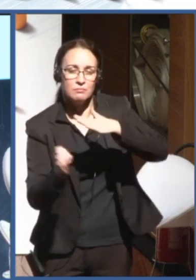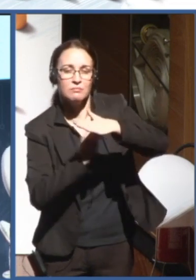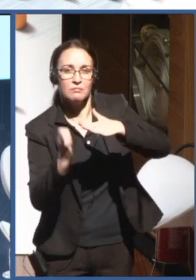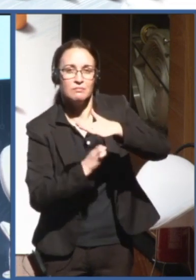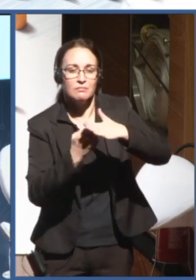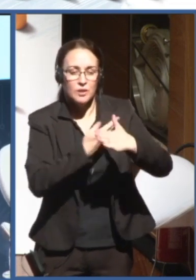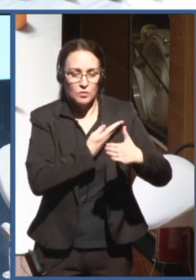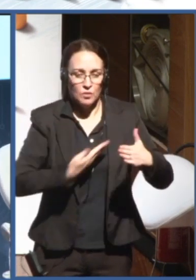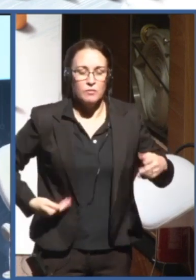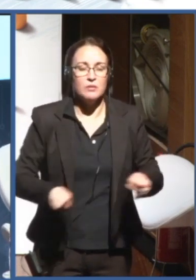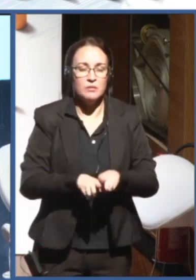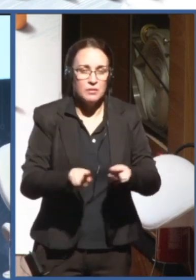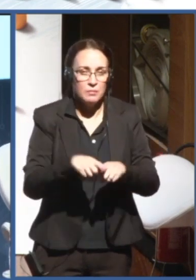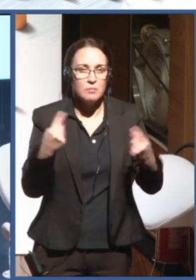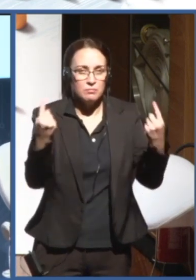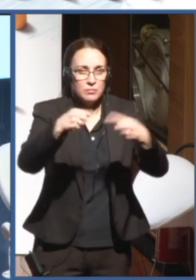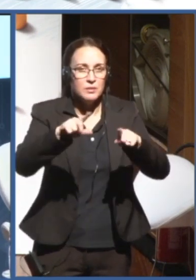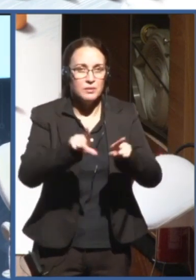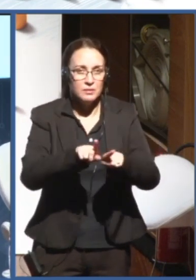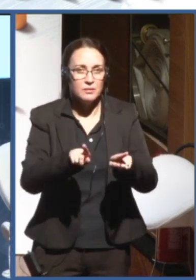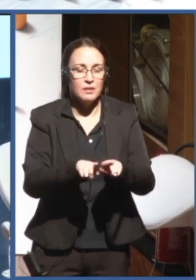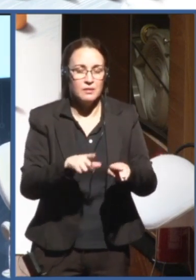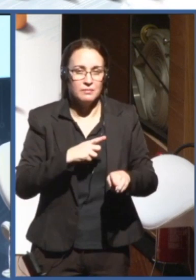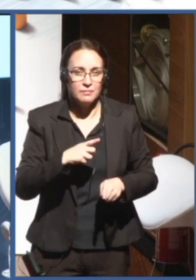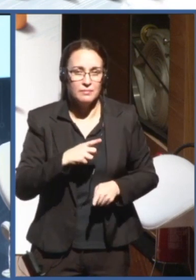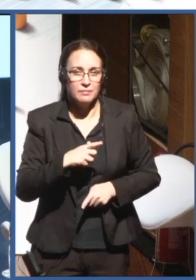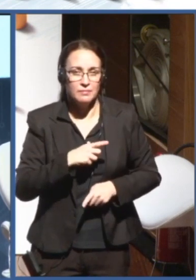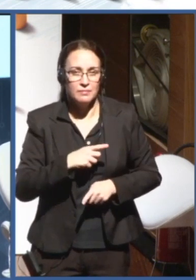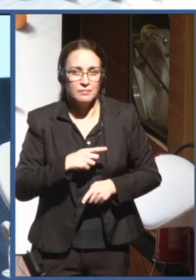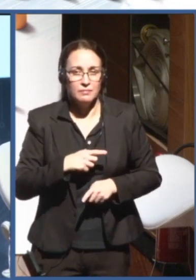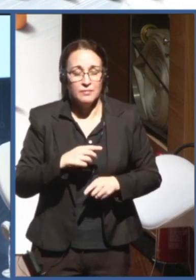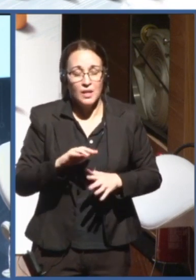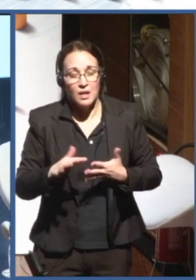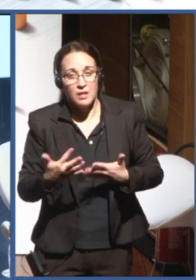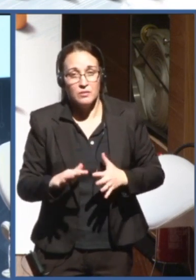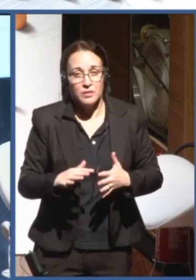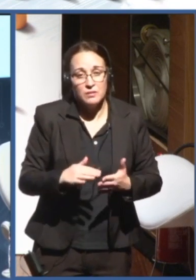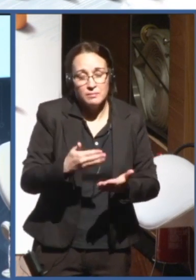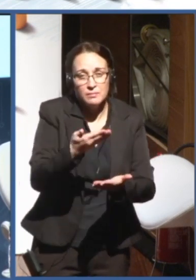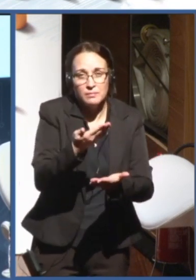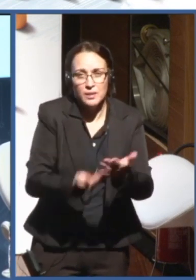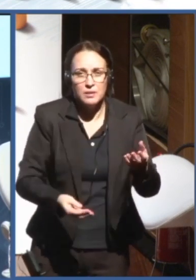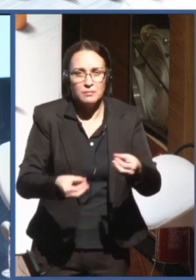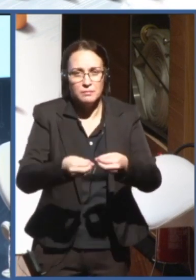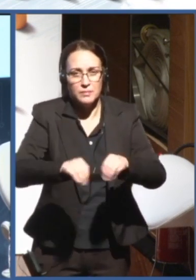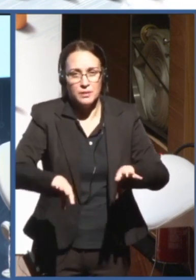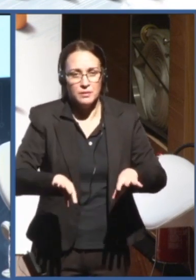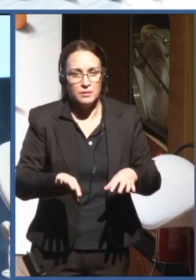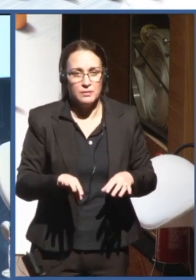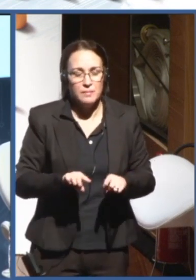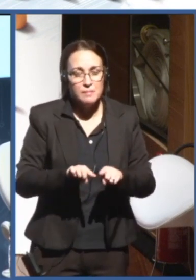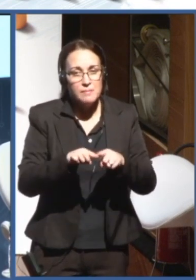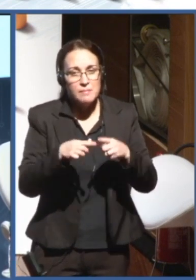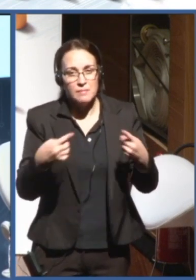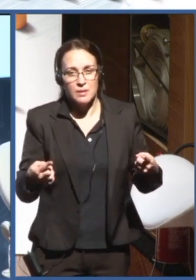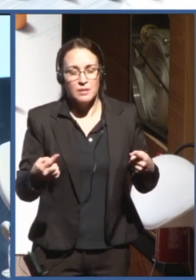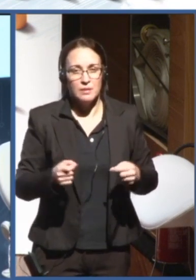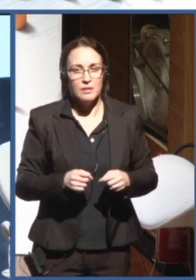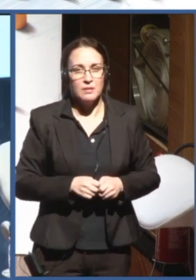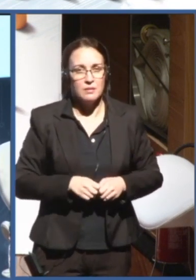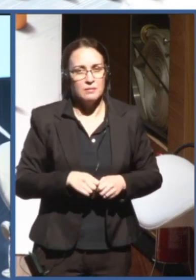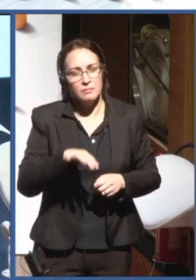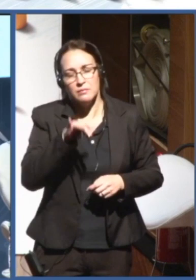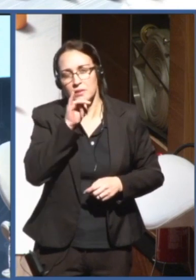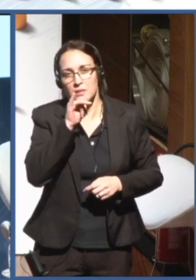the discrimination or the discrimination in AI systems could be very dangerous. This is, I